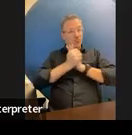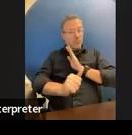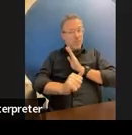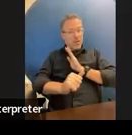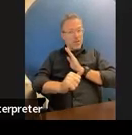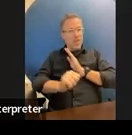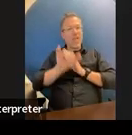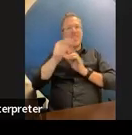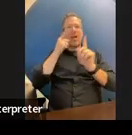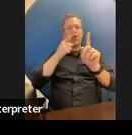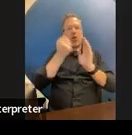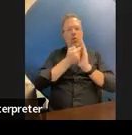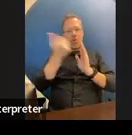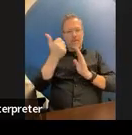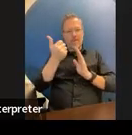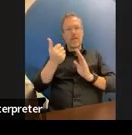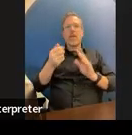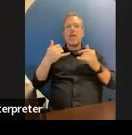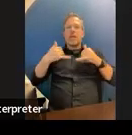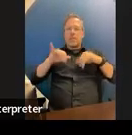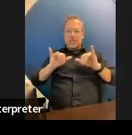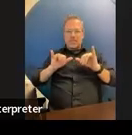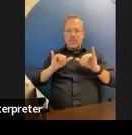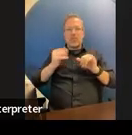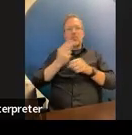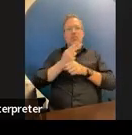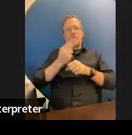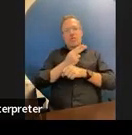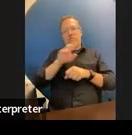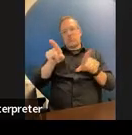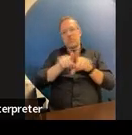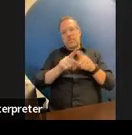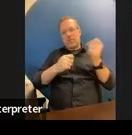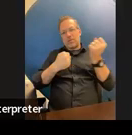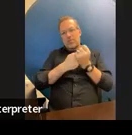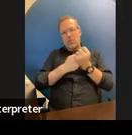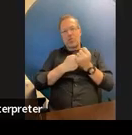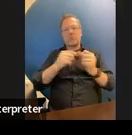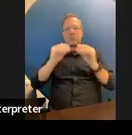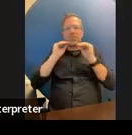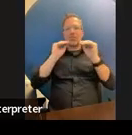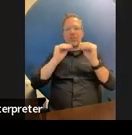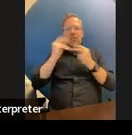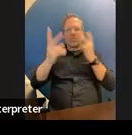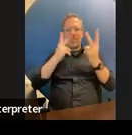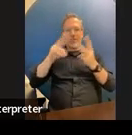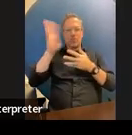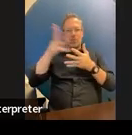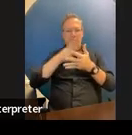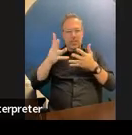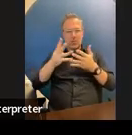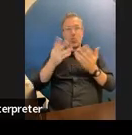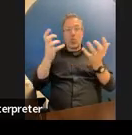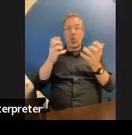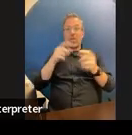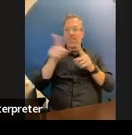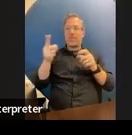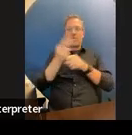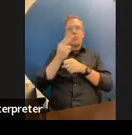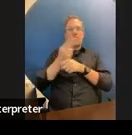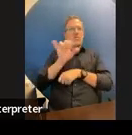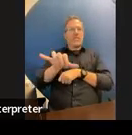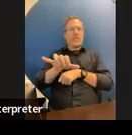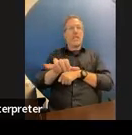that goal anymore but they're still using those supports right we're teaching them a visual schedule because we want them to use it so that will